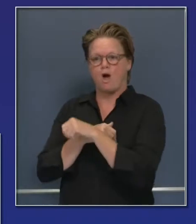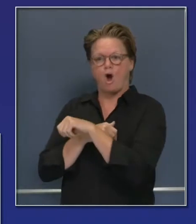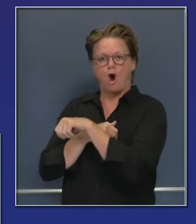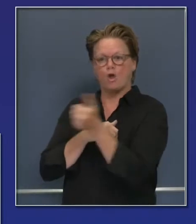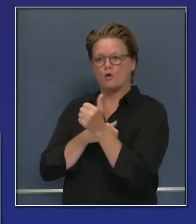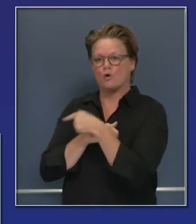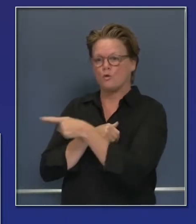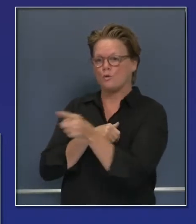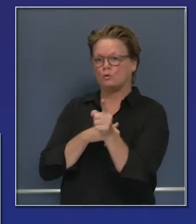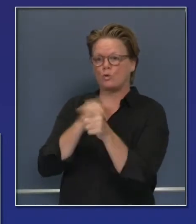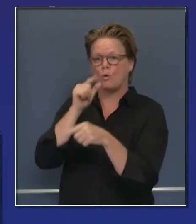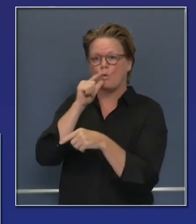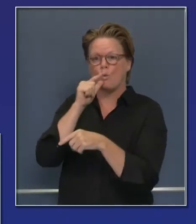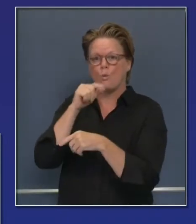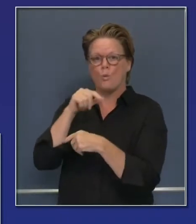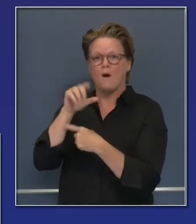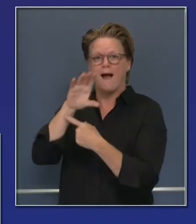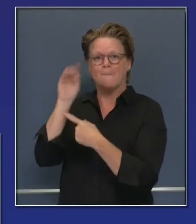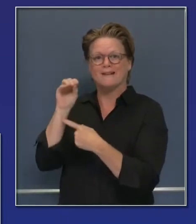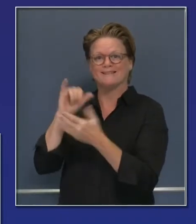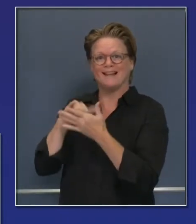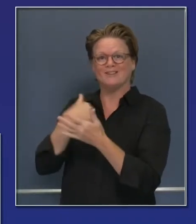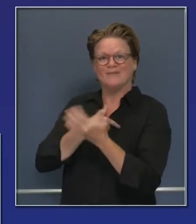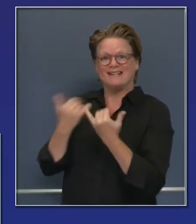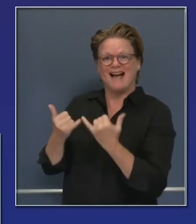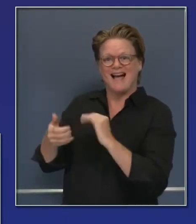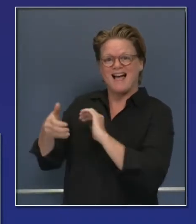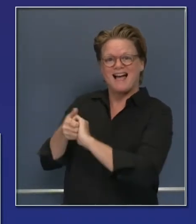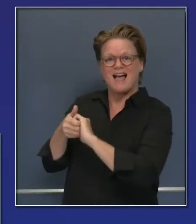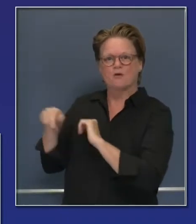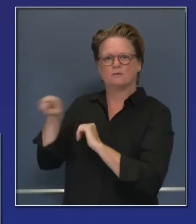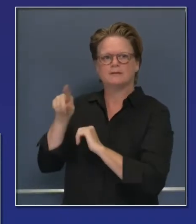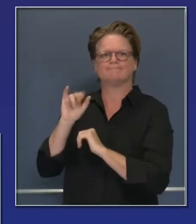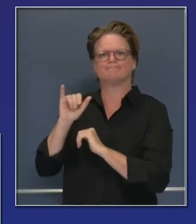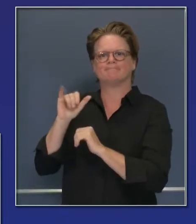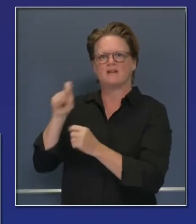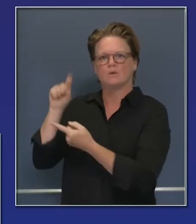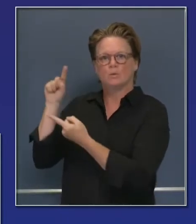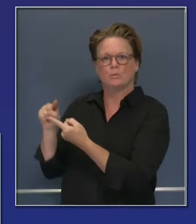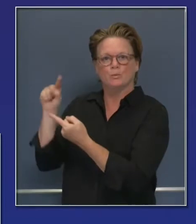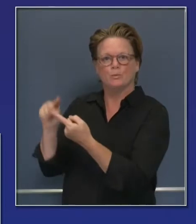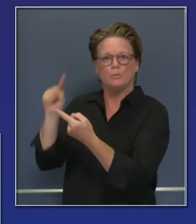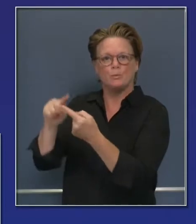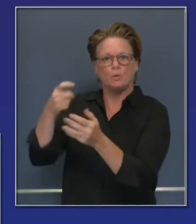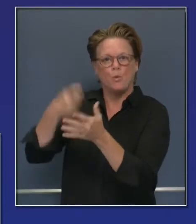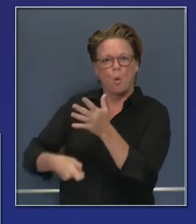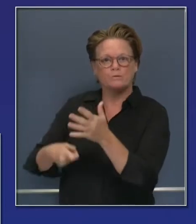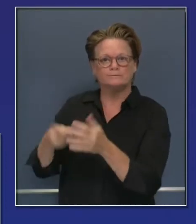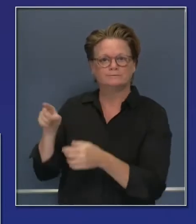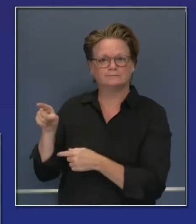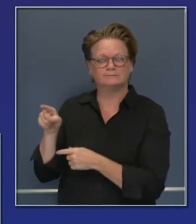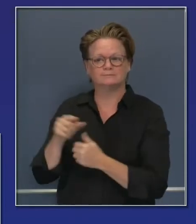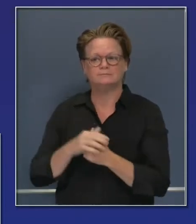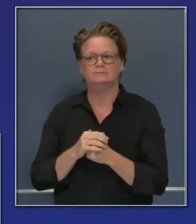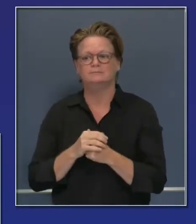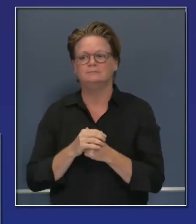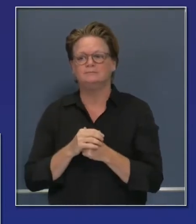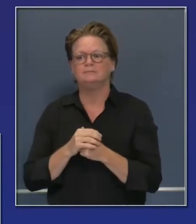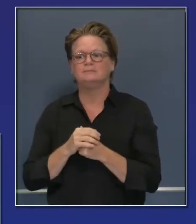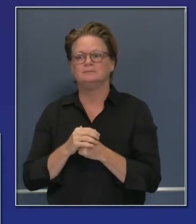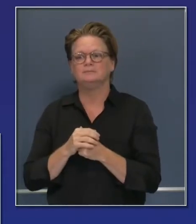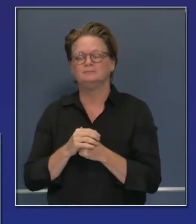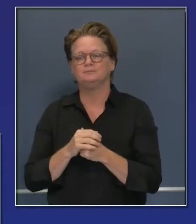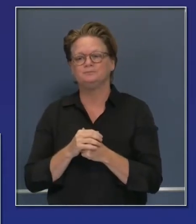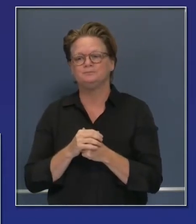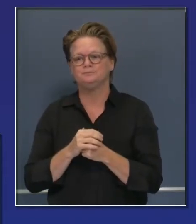diagnostics in the existing system. But we want to add on top of it. But what is significant in this partnership is